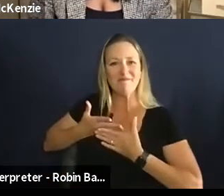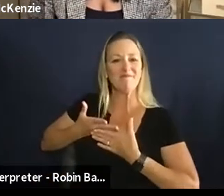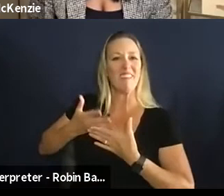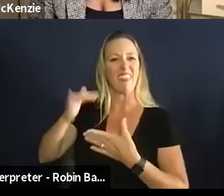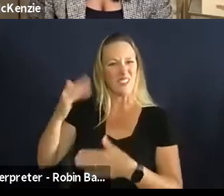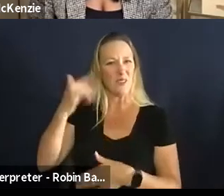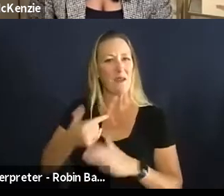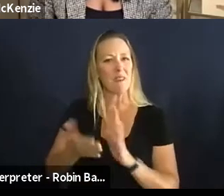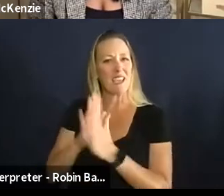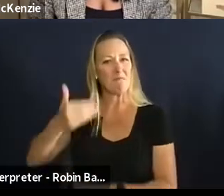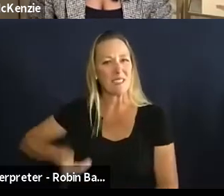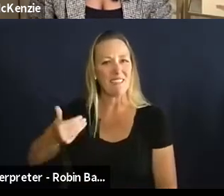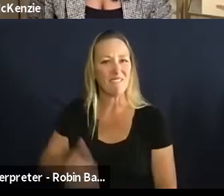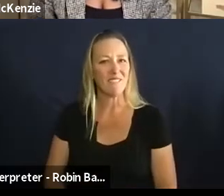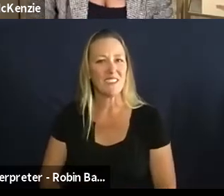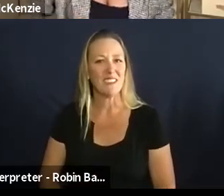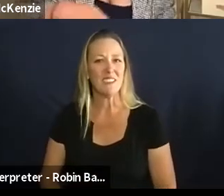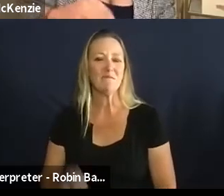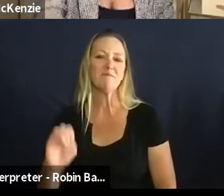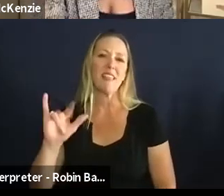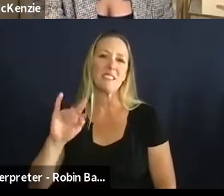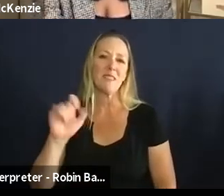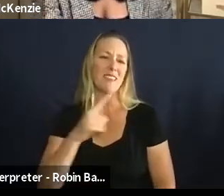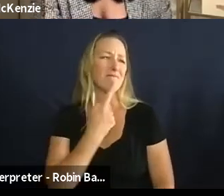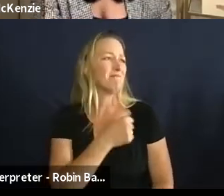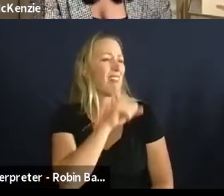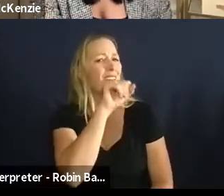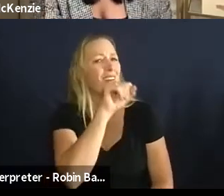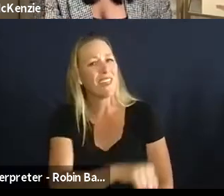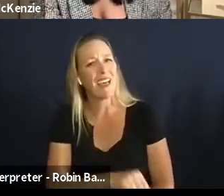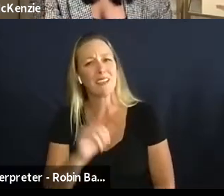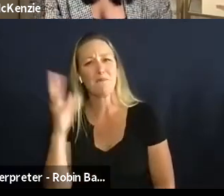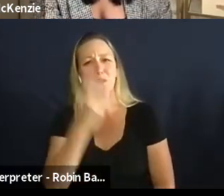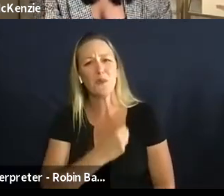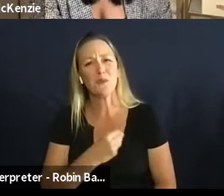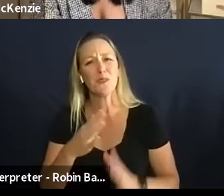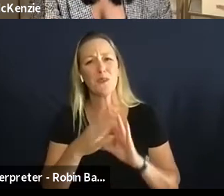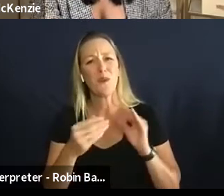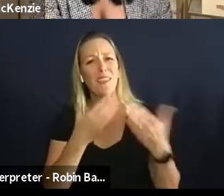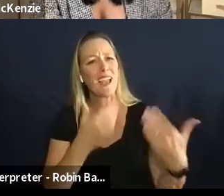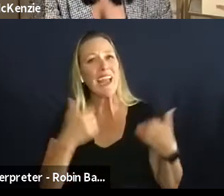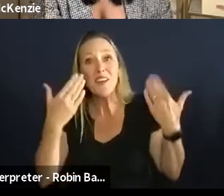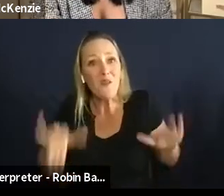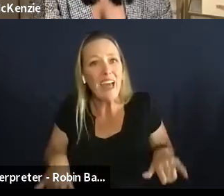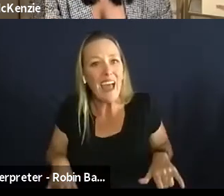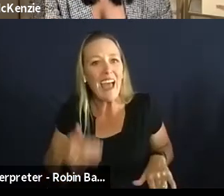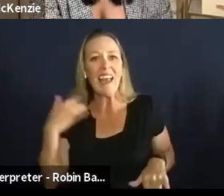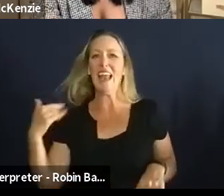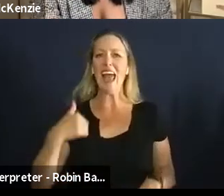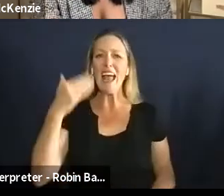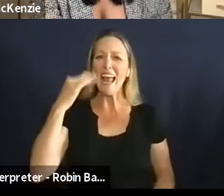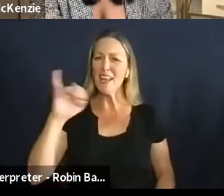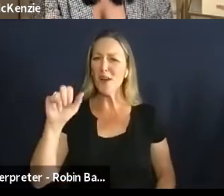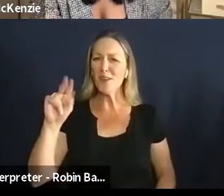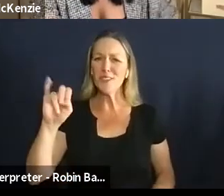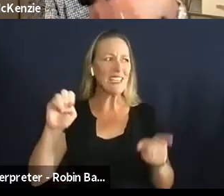i love that so much that's that is a beautiful beautiful story thank you for sharing that i didn't know that actually and i know jeannie pretty well